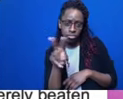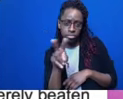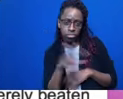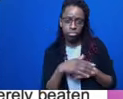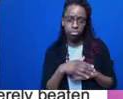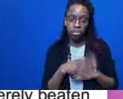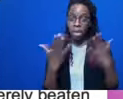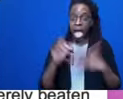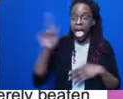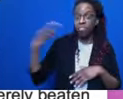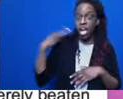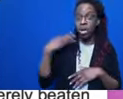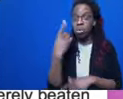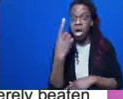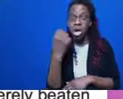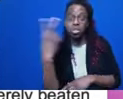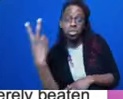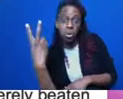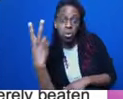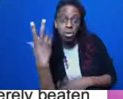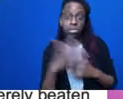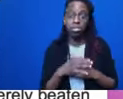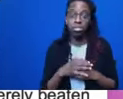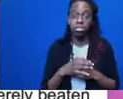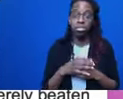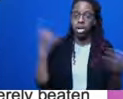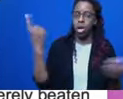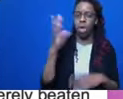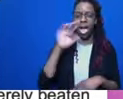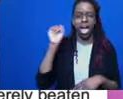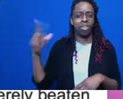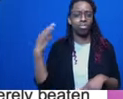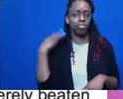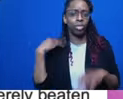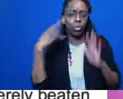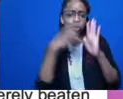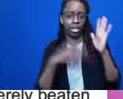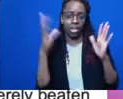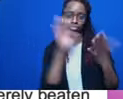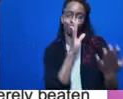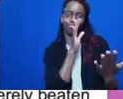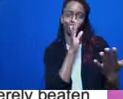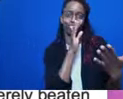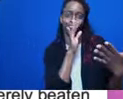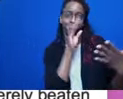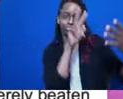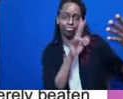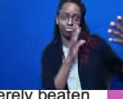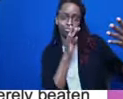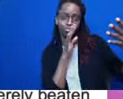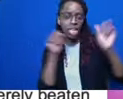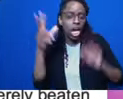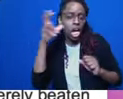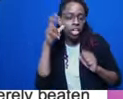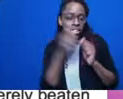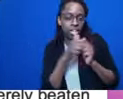somebody who will volunteer to read it out loud so everybody can hear it together. And if you're working when I'm doing this kind of